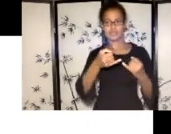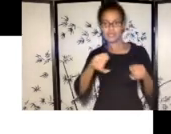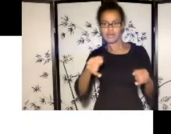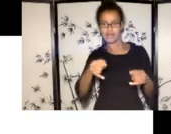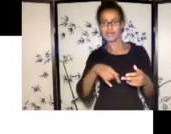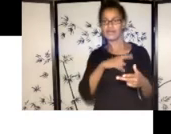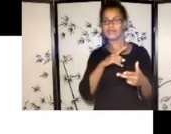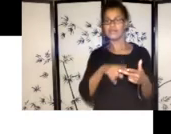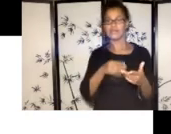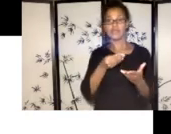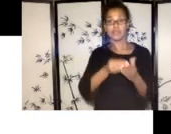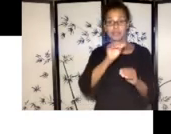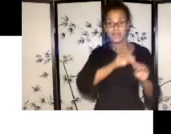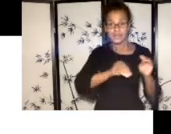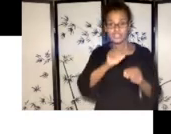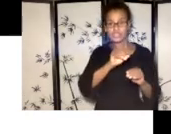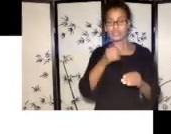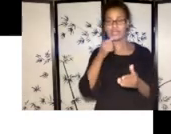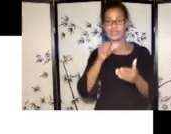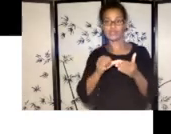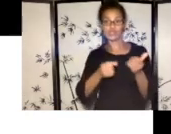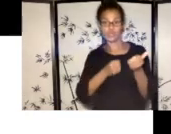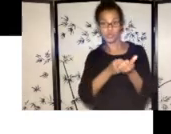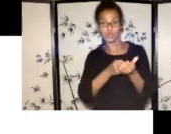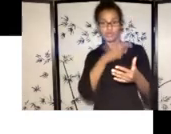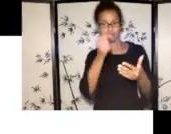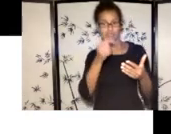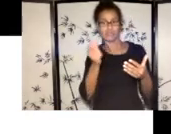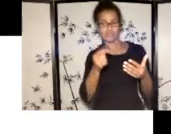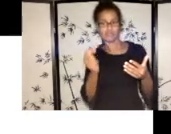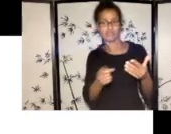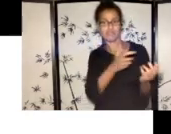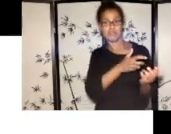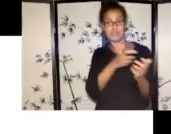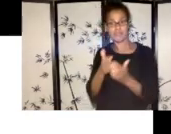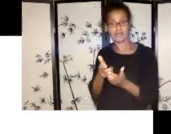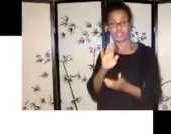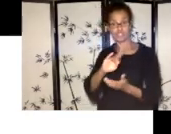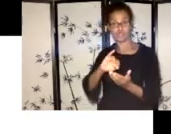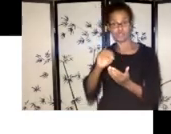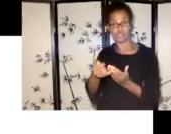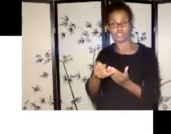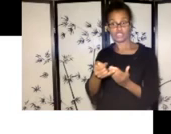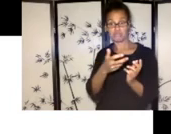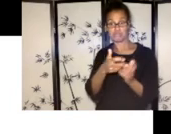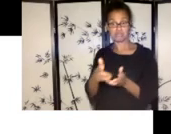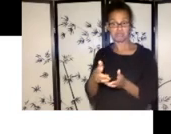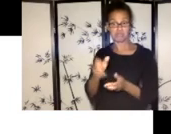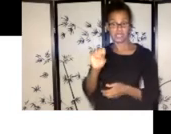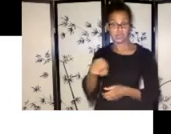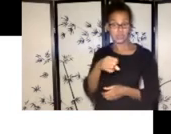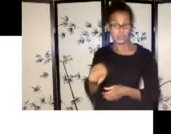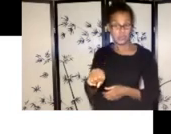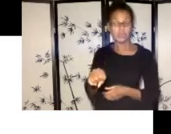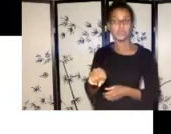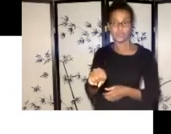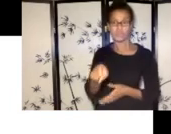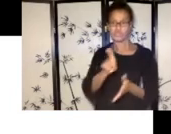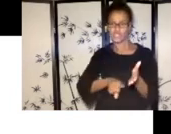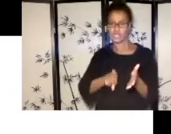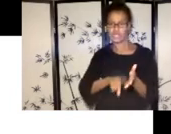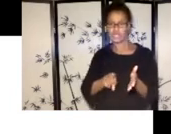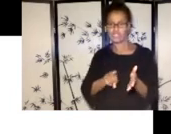letters of support, do they all tie in to the project that you're proposing through the